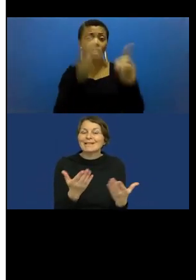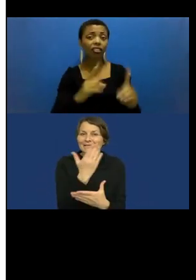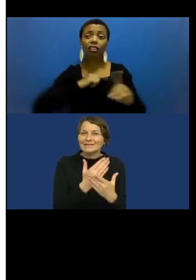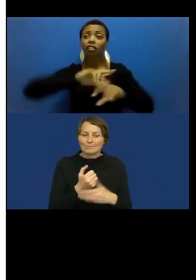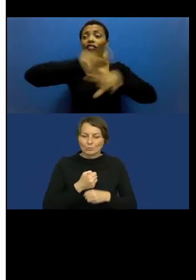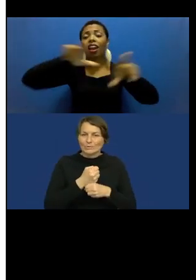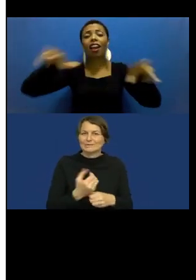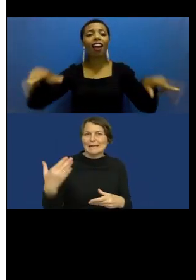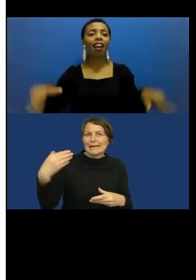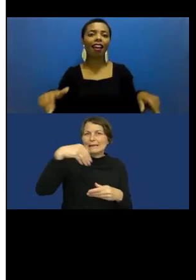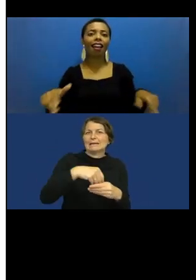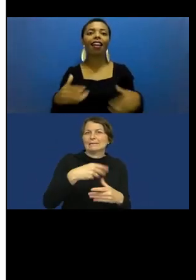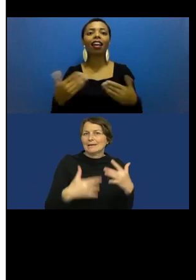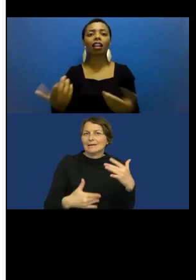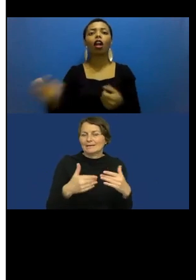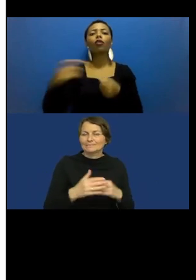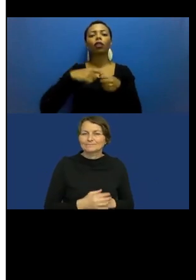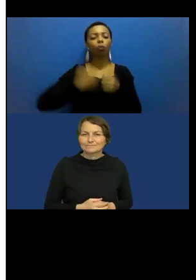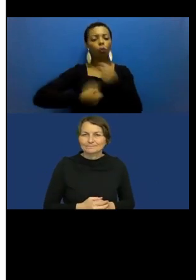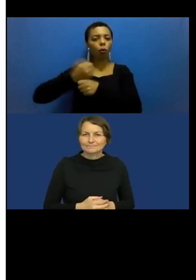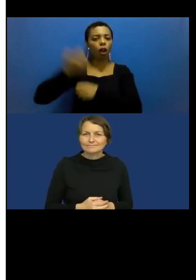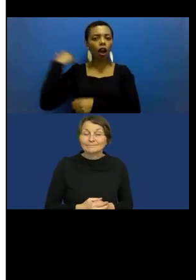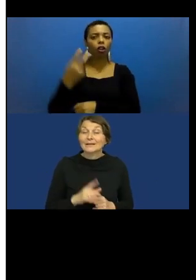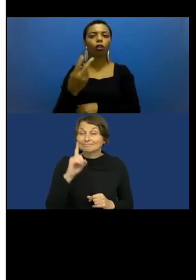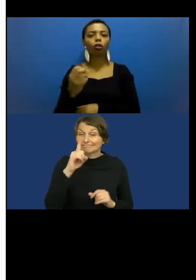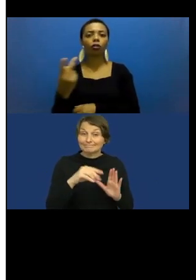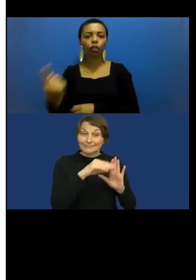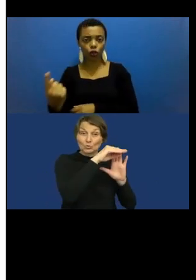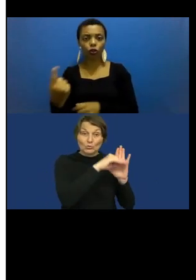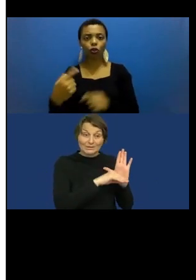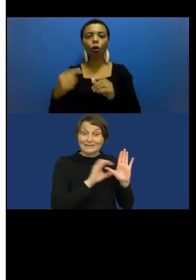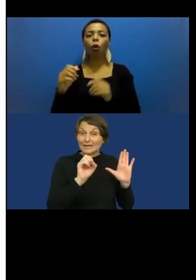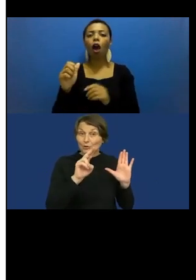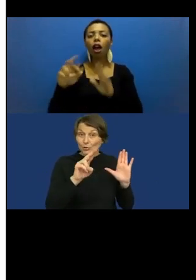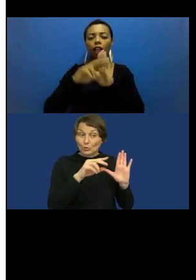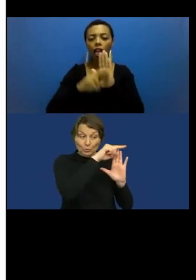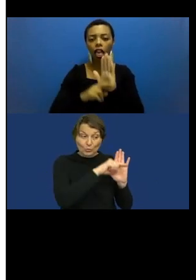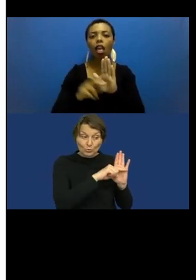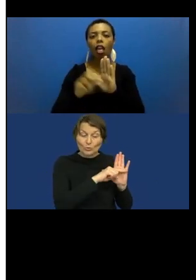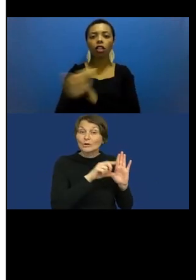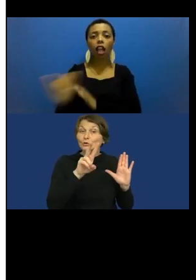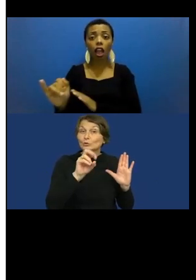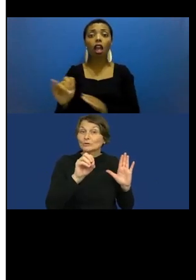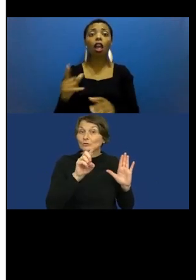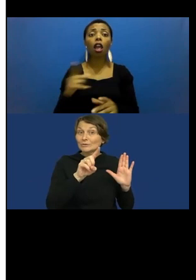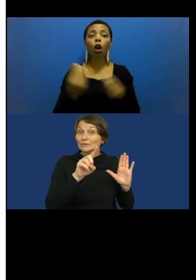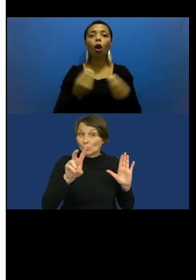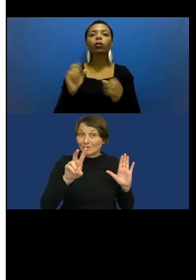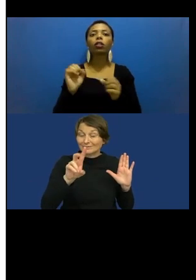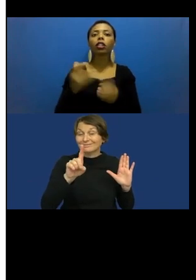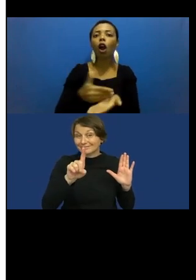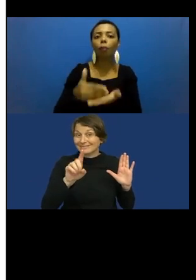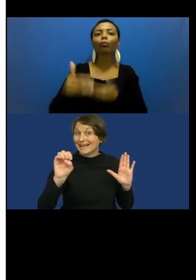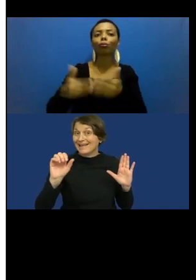Returning to the 2021 AI regulations, which are the outcome of a long process of development, the risk-based